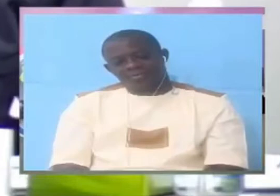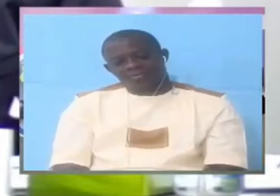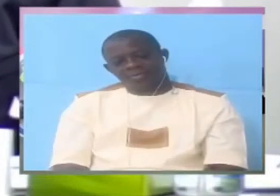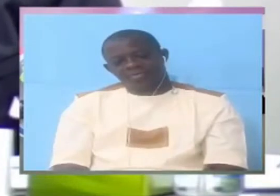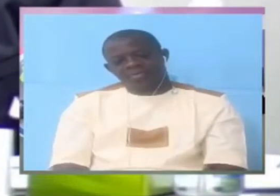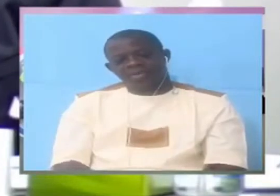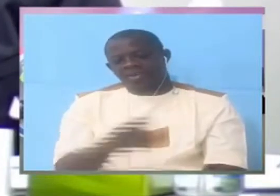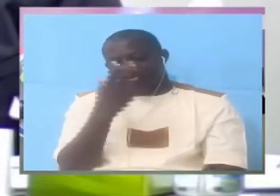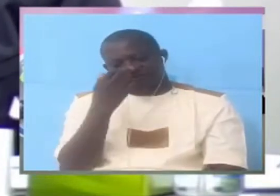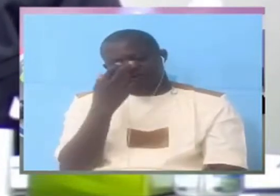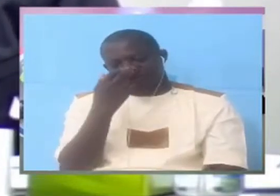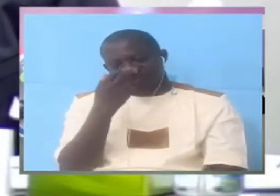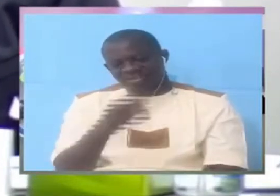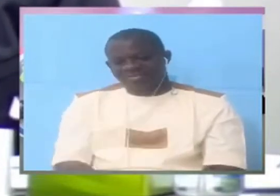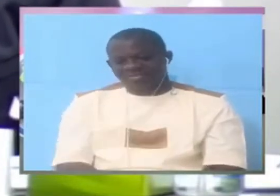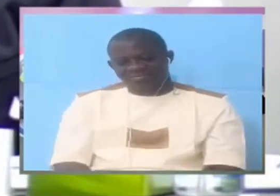funny